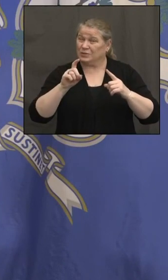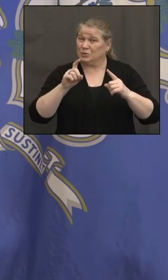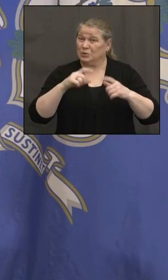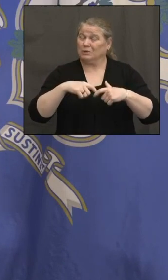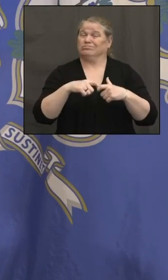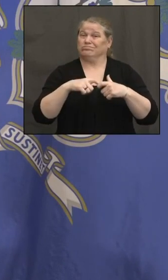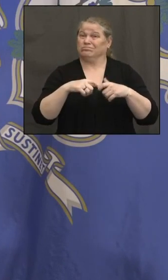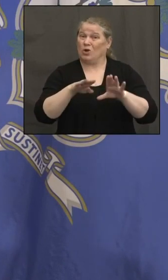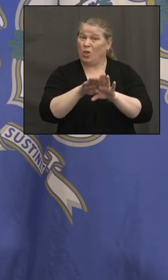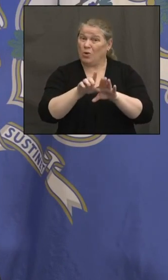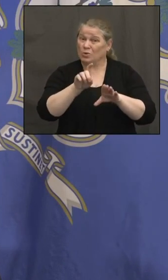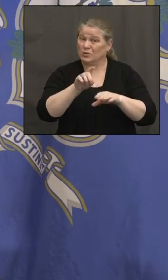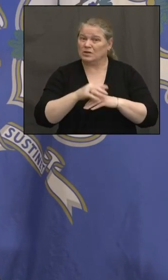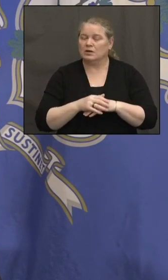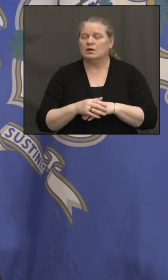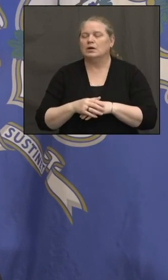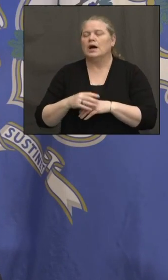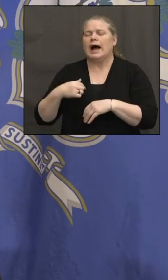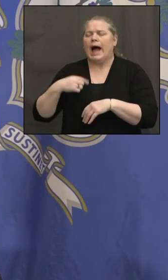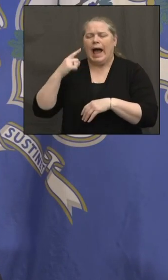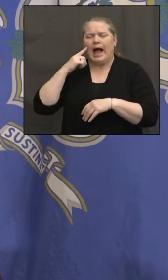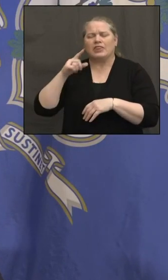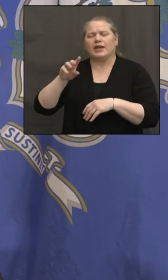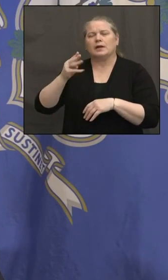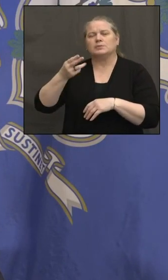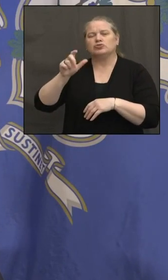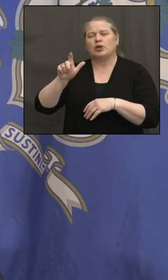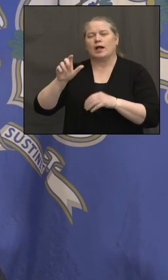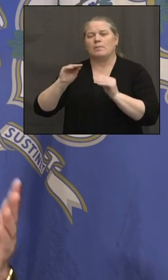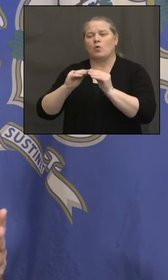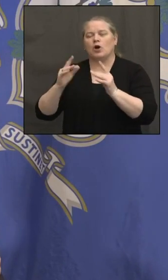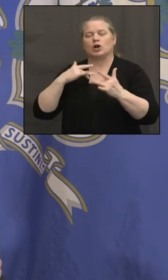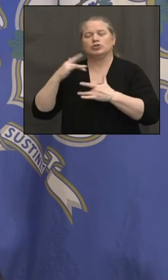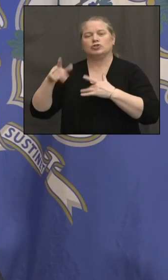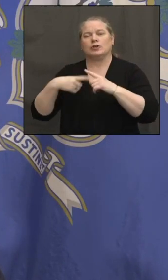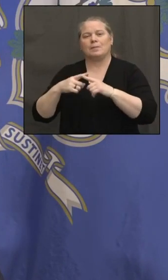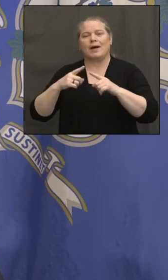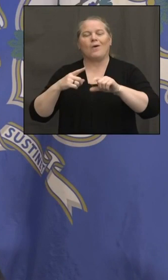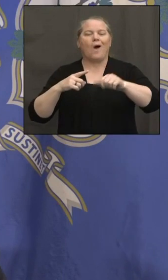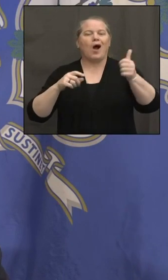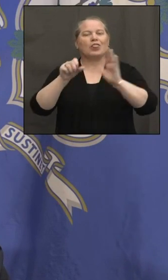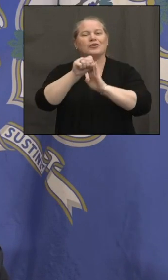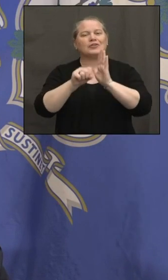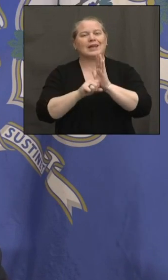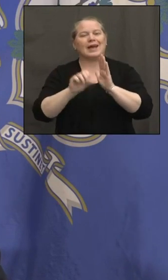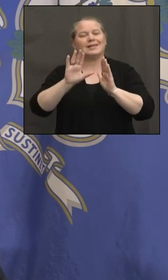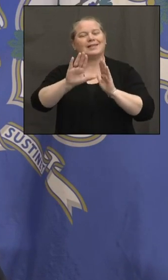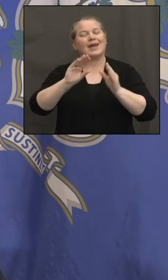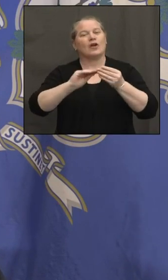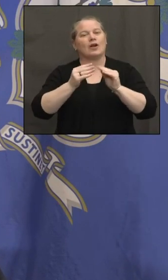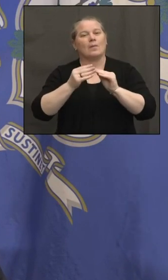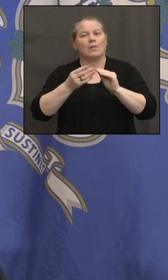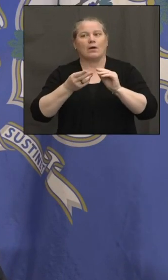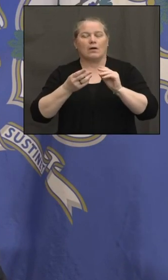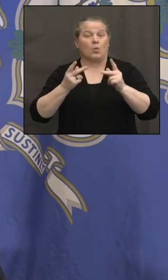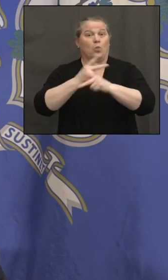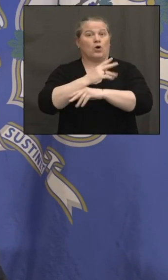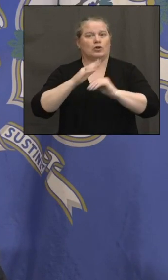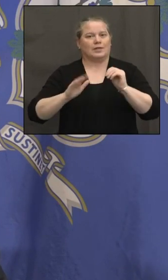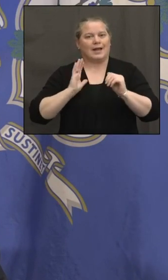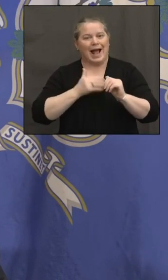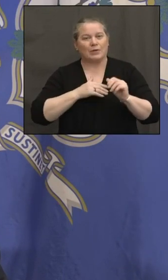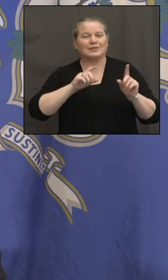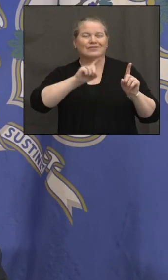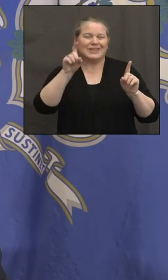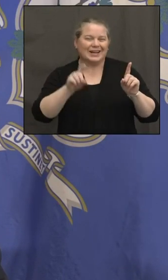like Texas that have an infection rate that's much higher than ours, opened everything up, and then sort of dismissed wearing the mask and